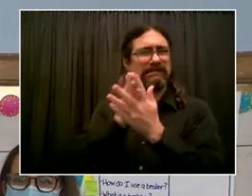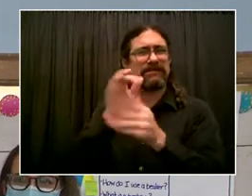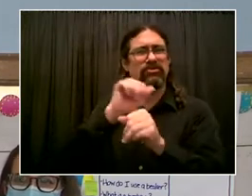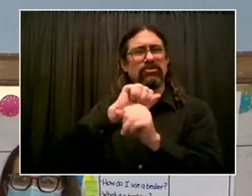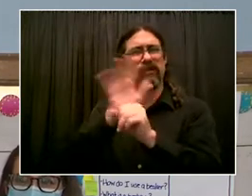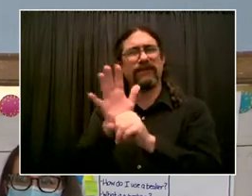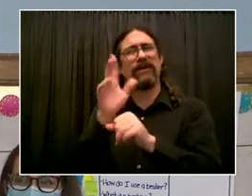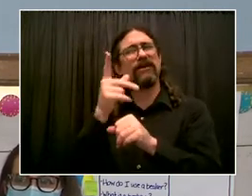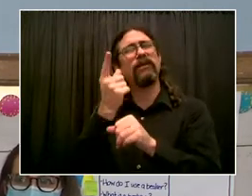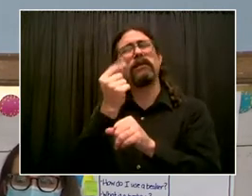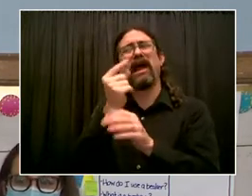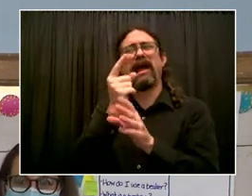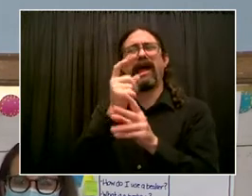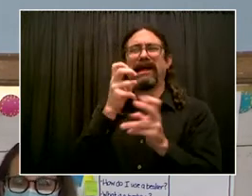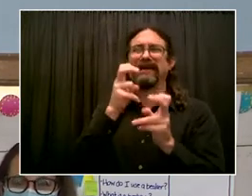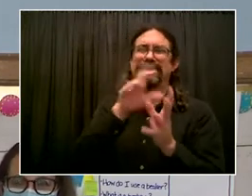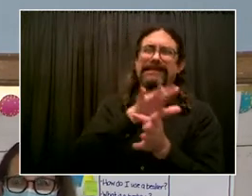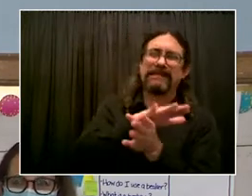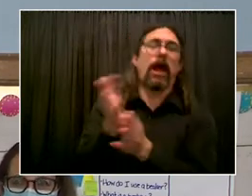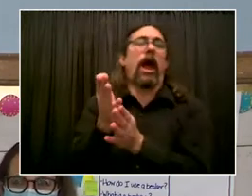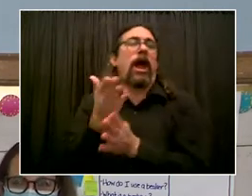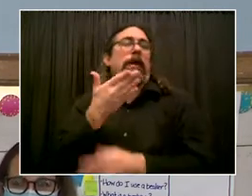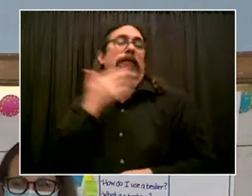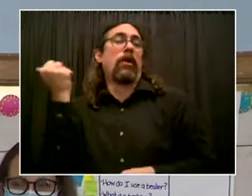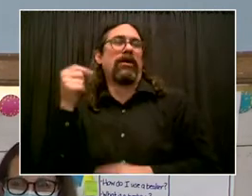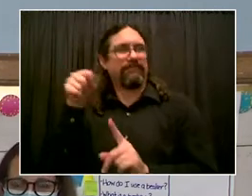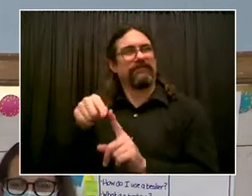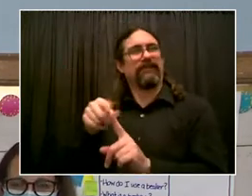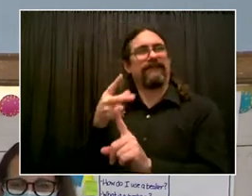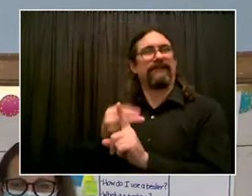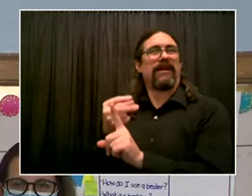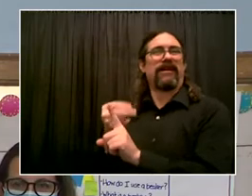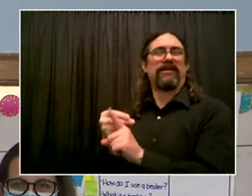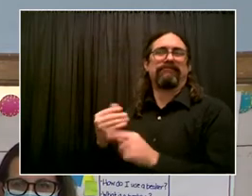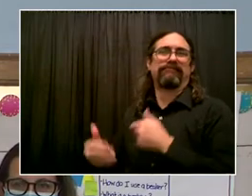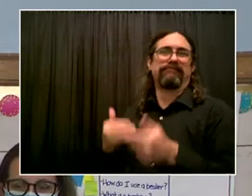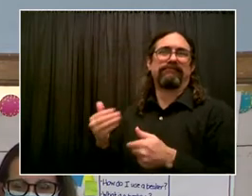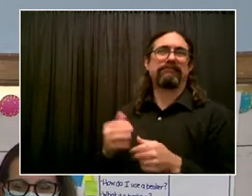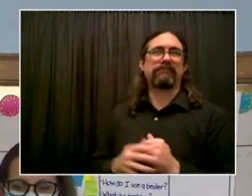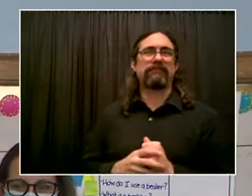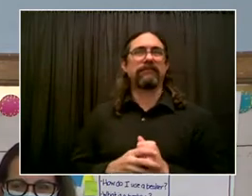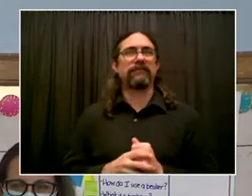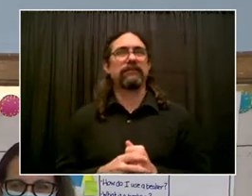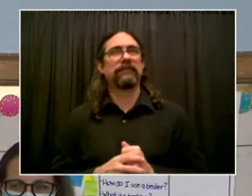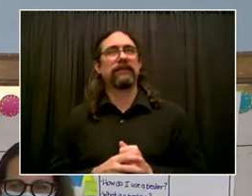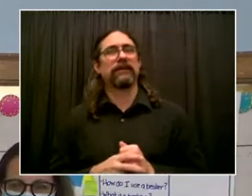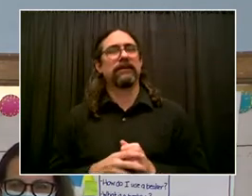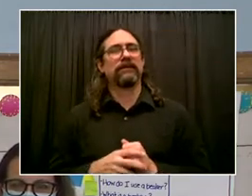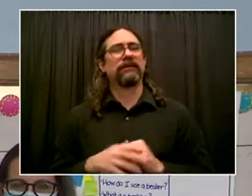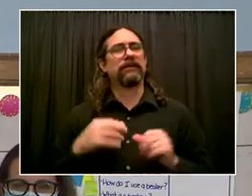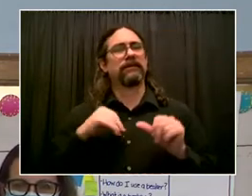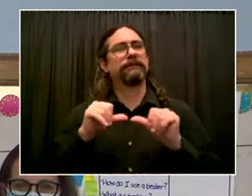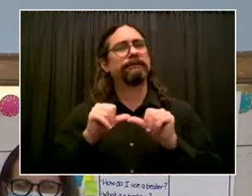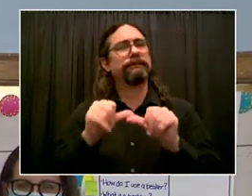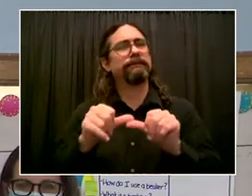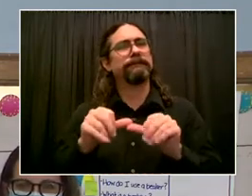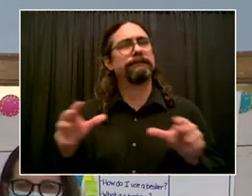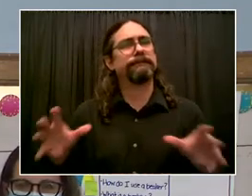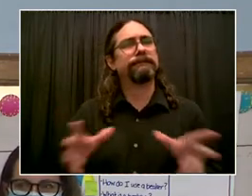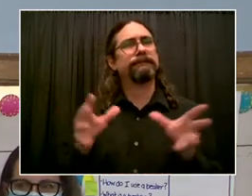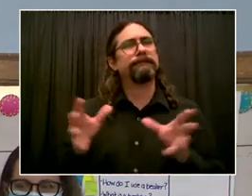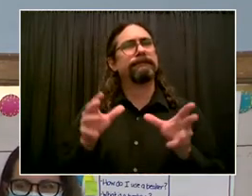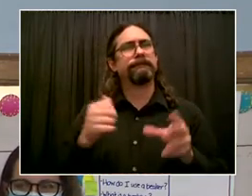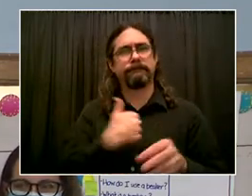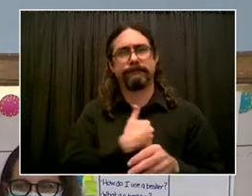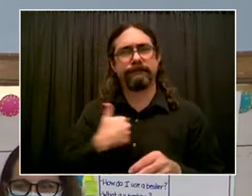We encourage all PTAs to take advantage of this. It's just a win-win, especially with